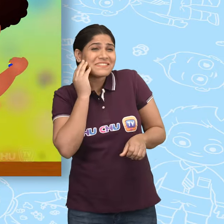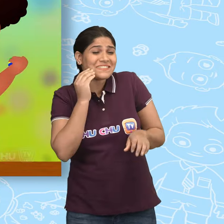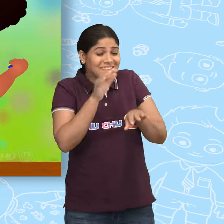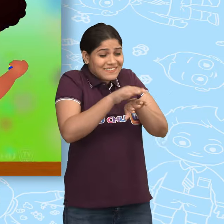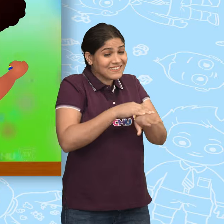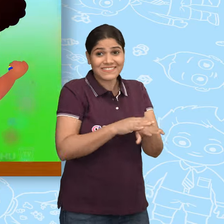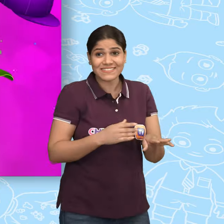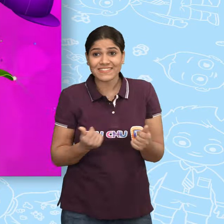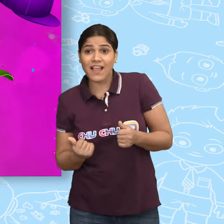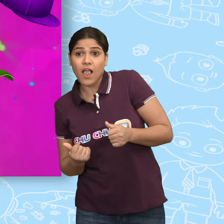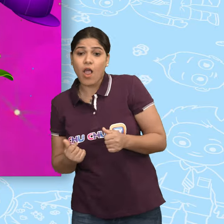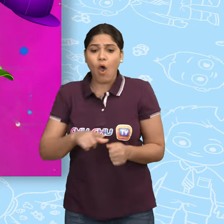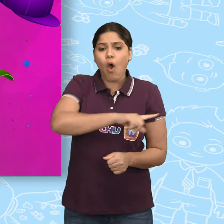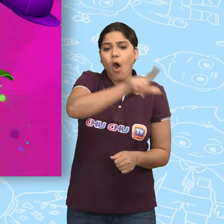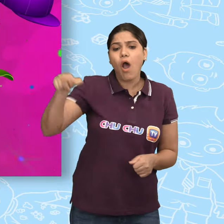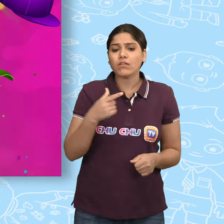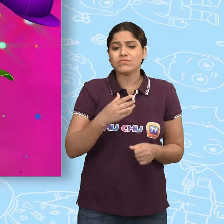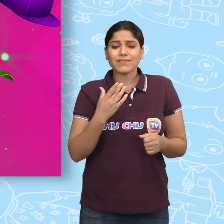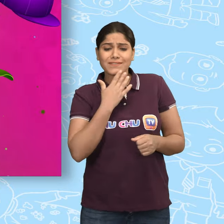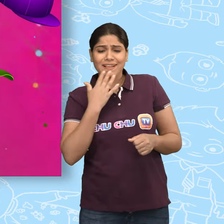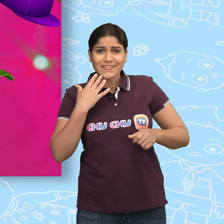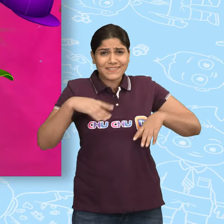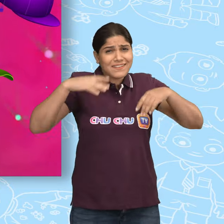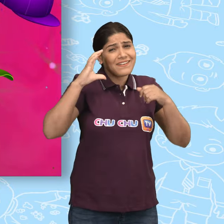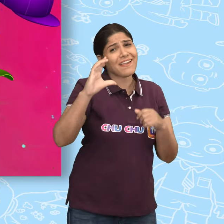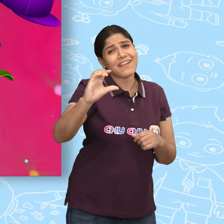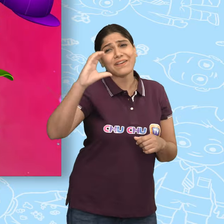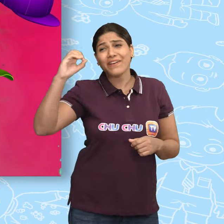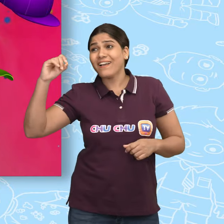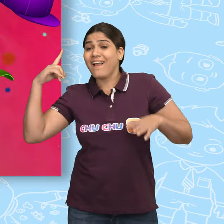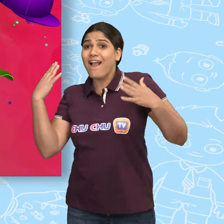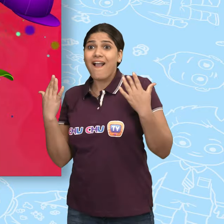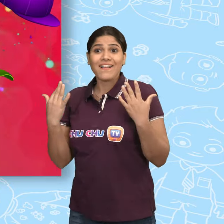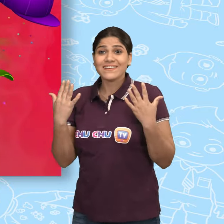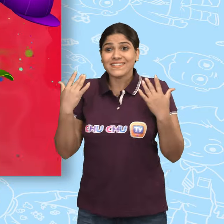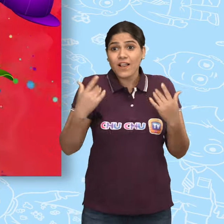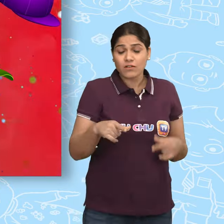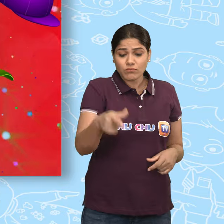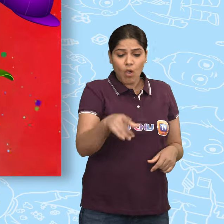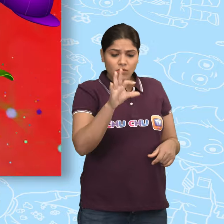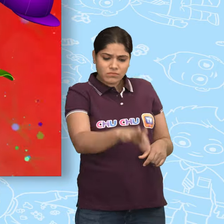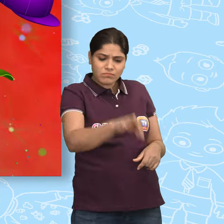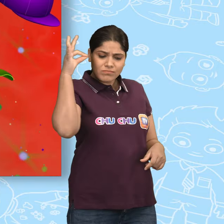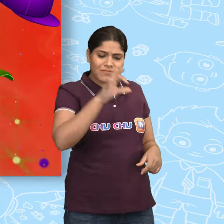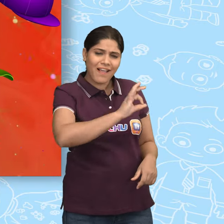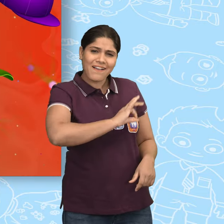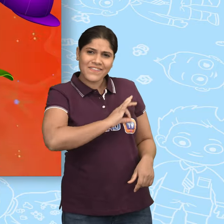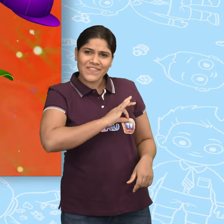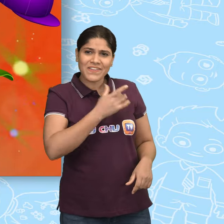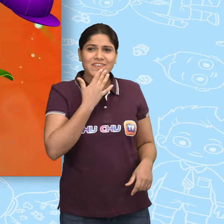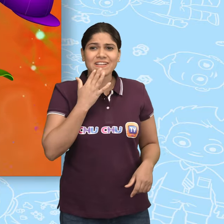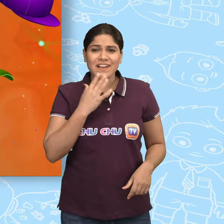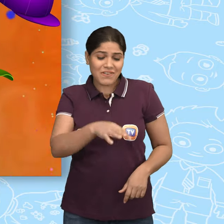piyare Sabhi colors hai, kitnay piyare, chun lo aapna